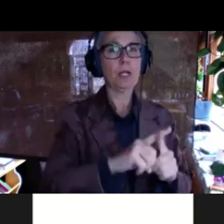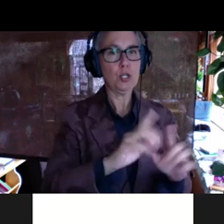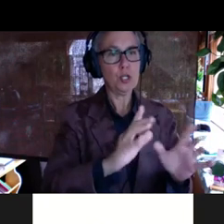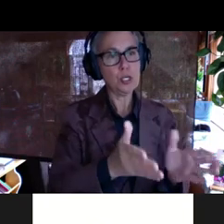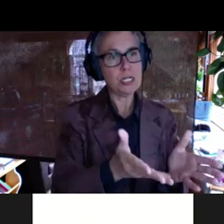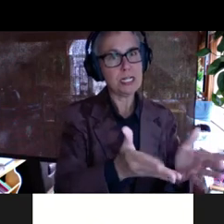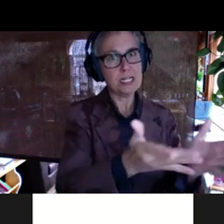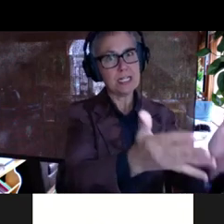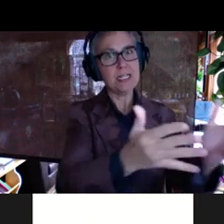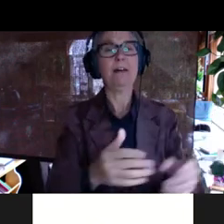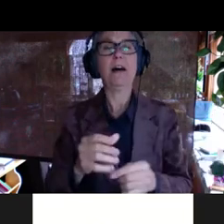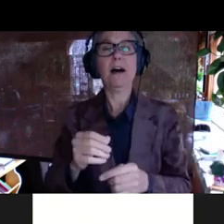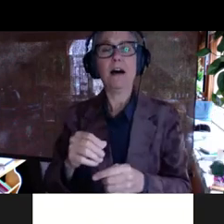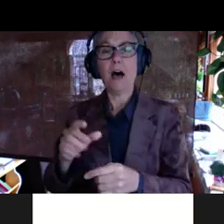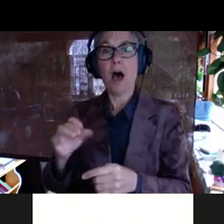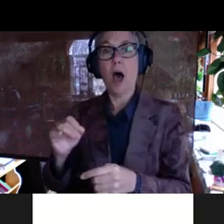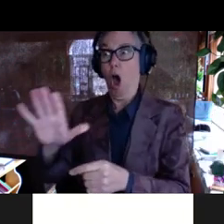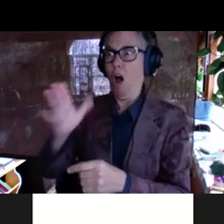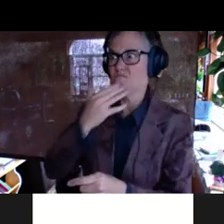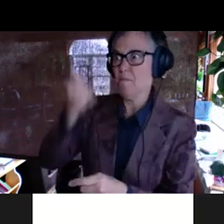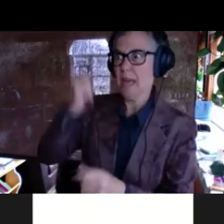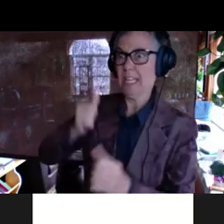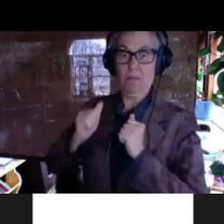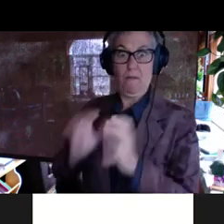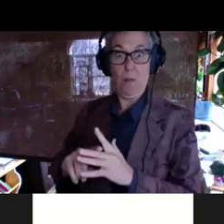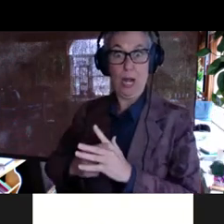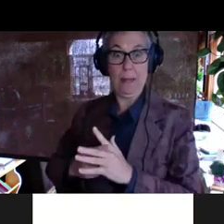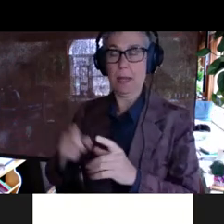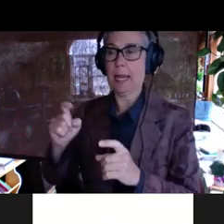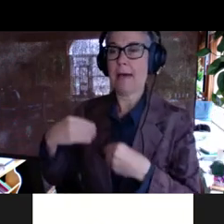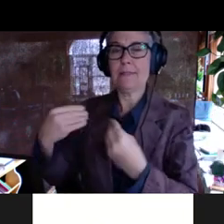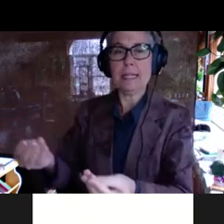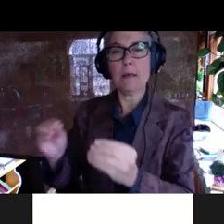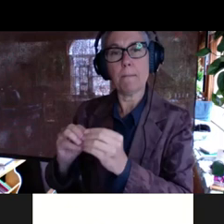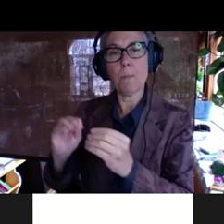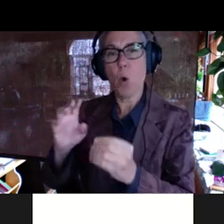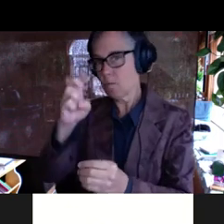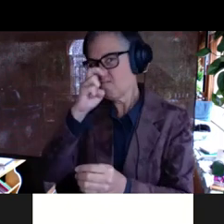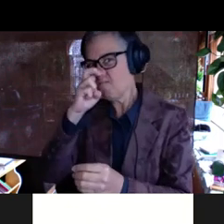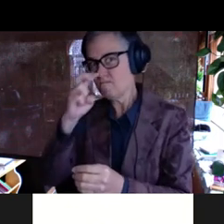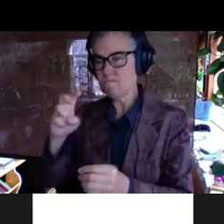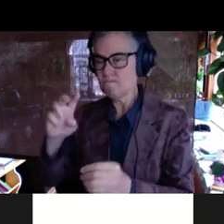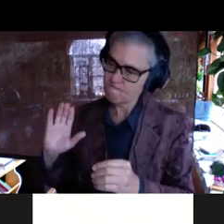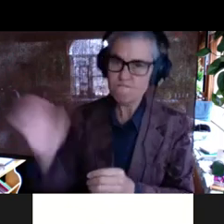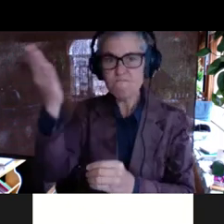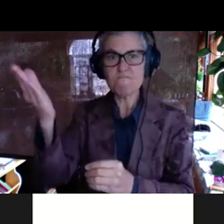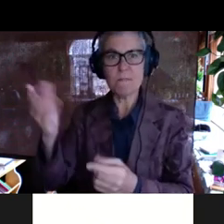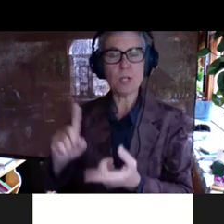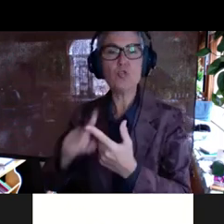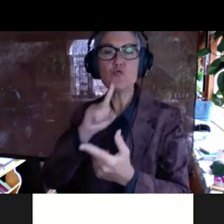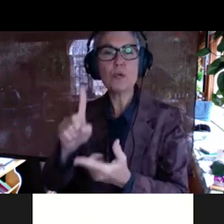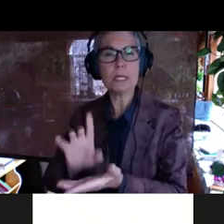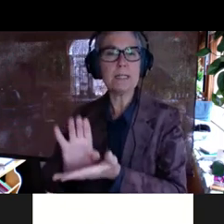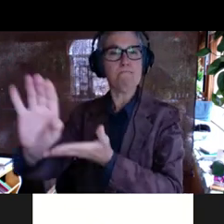or for the best performers at the, at the start, you have to give it a more stringent environment in order to